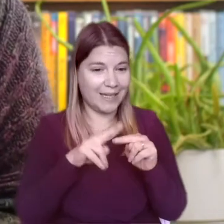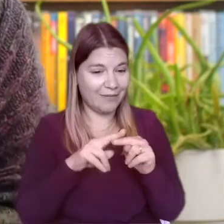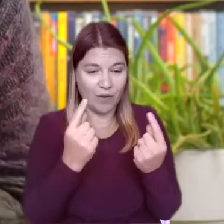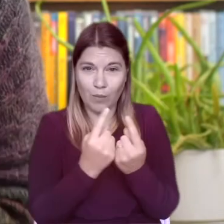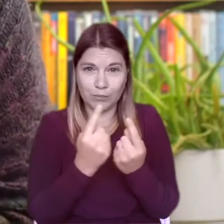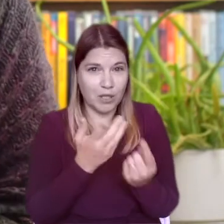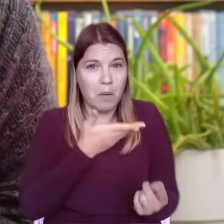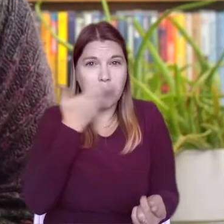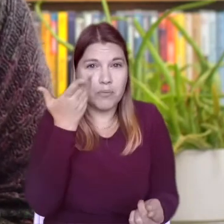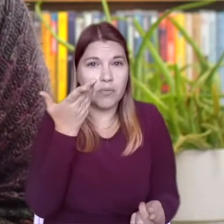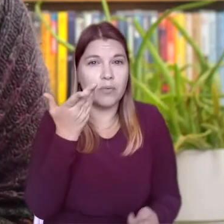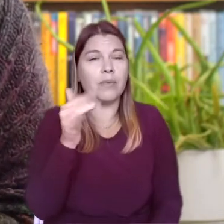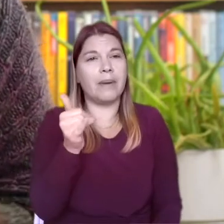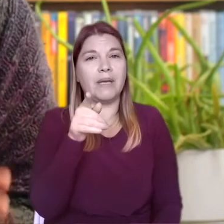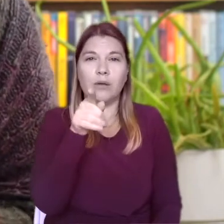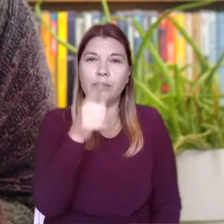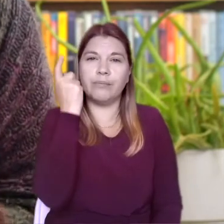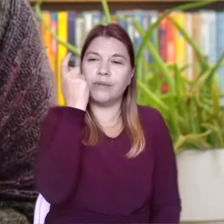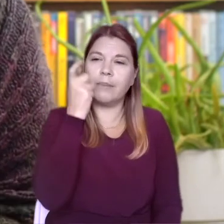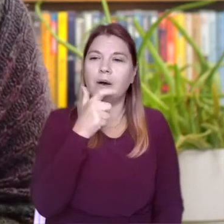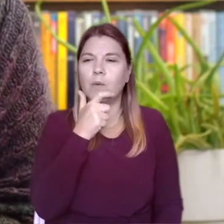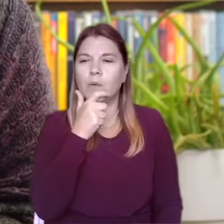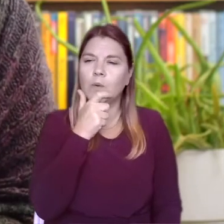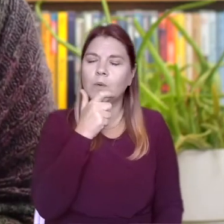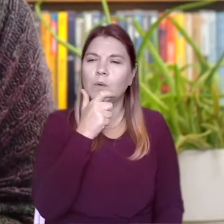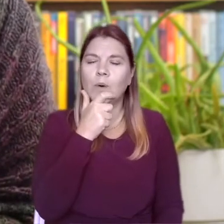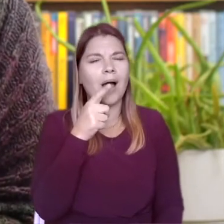let's think about other items we can use that might sound similar.